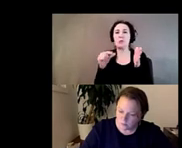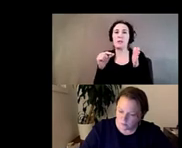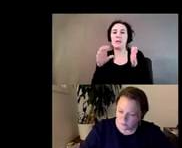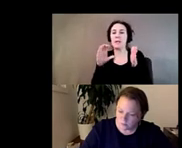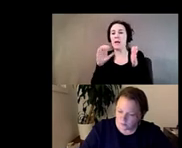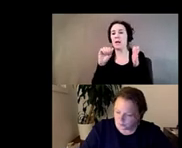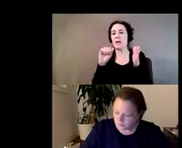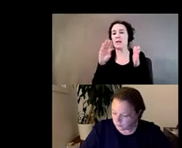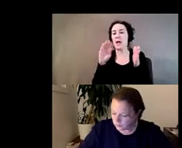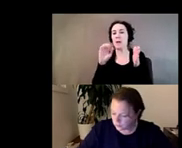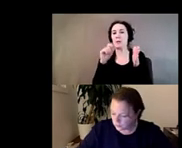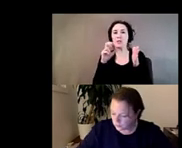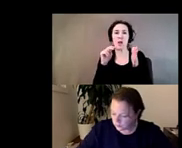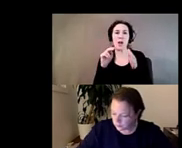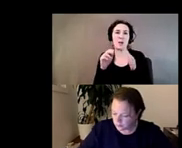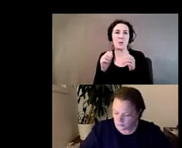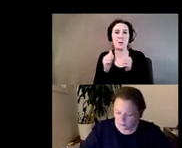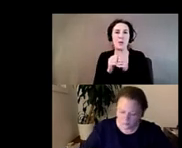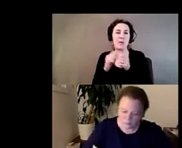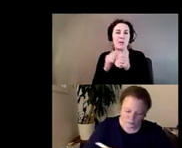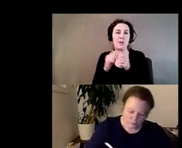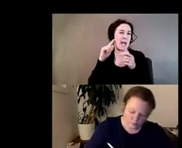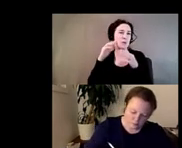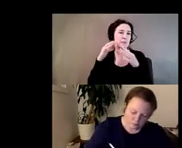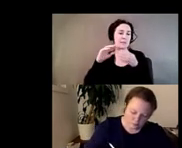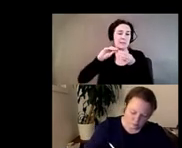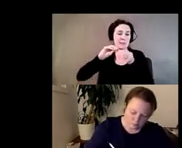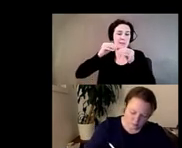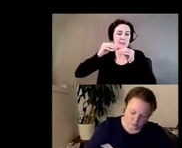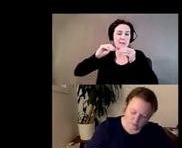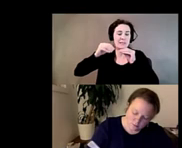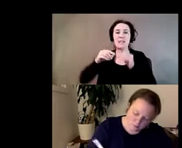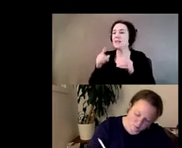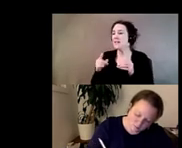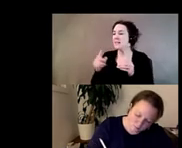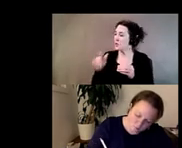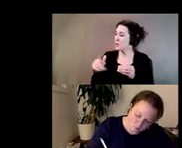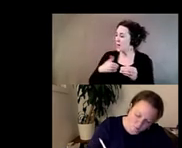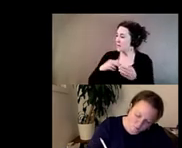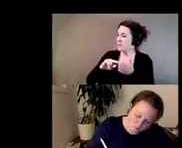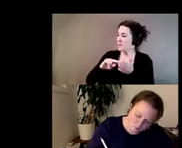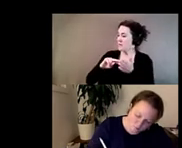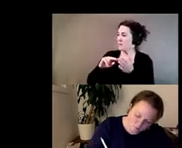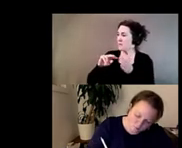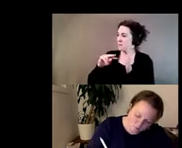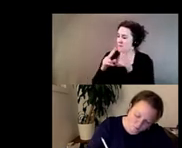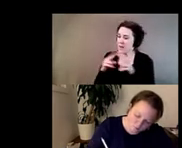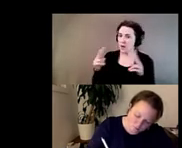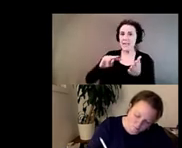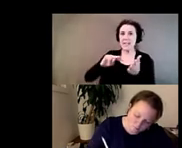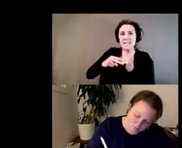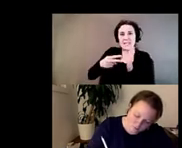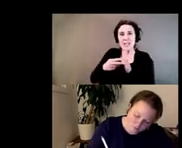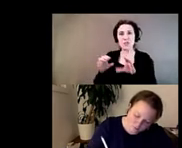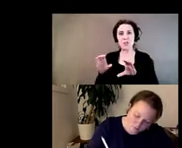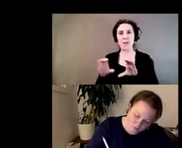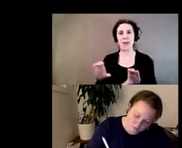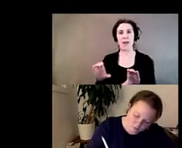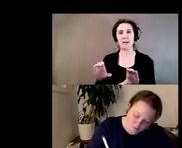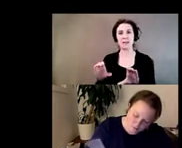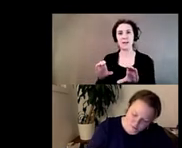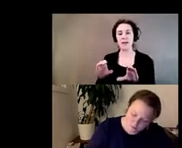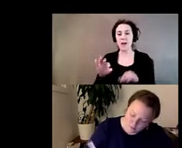that the sort of delicate nature that you're sort of going into this very intentional act of taking and